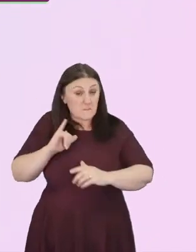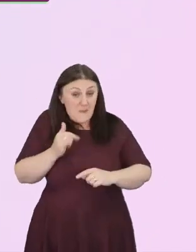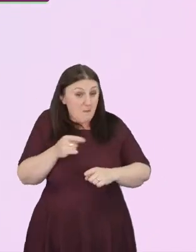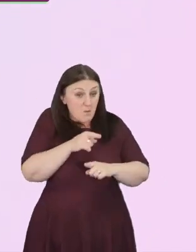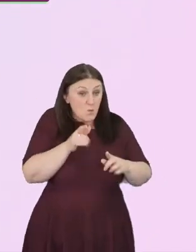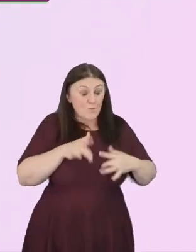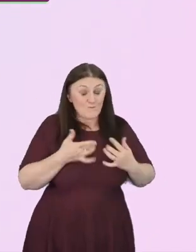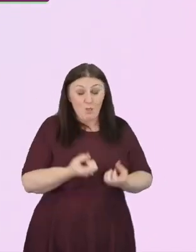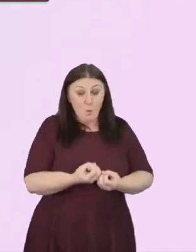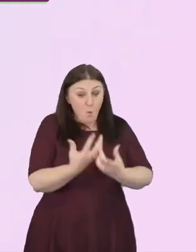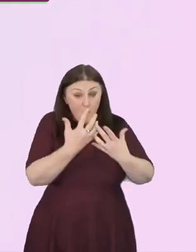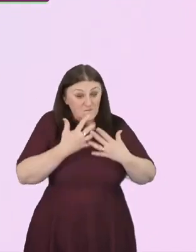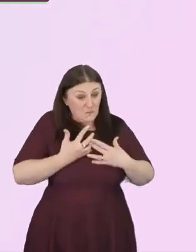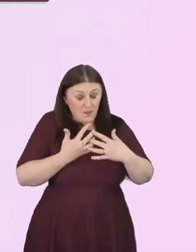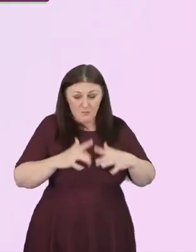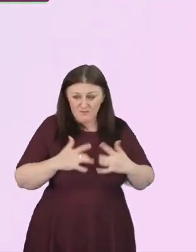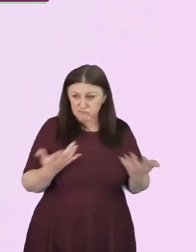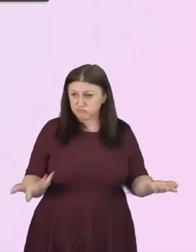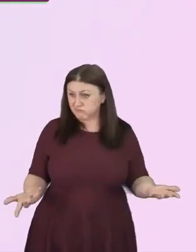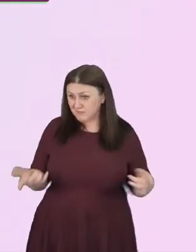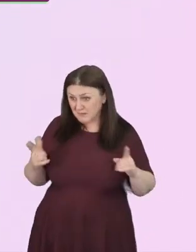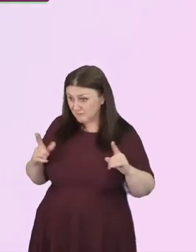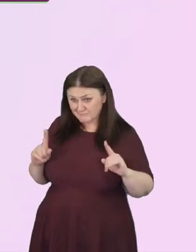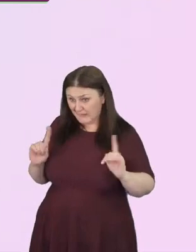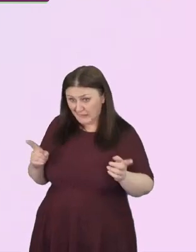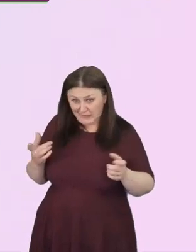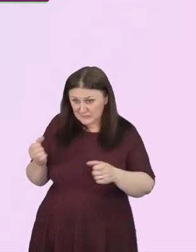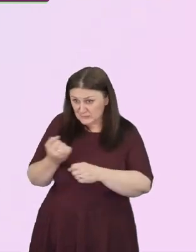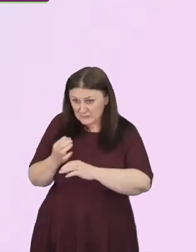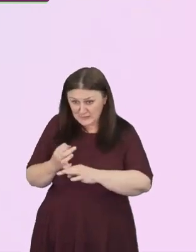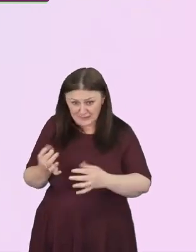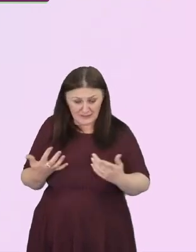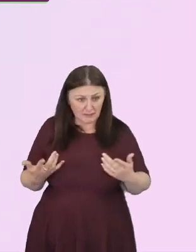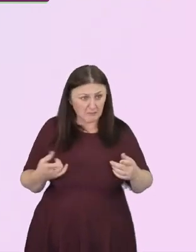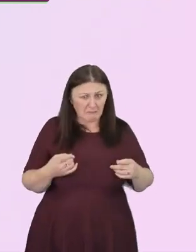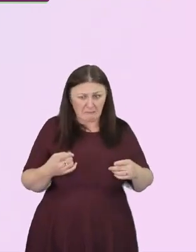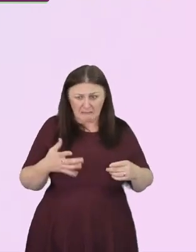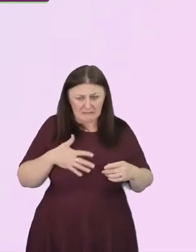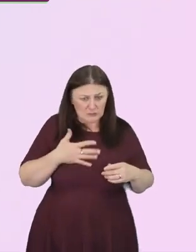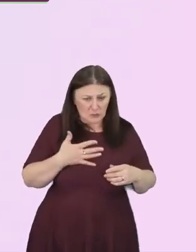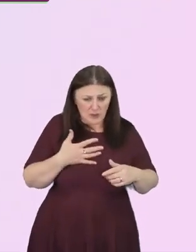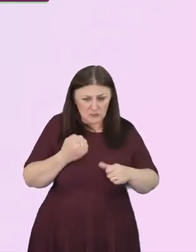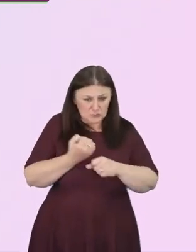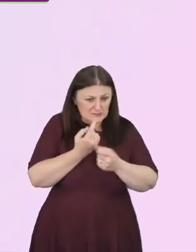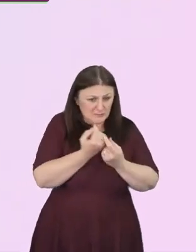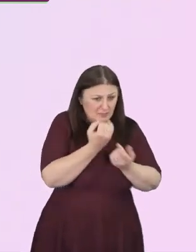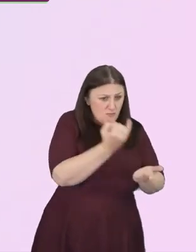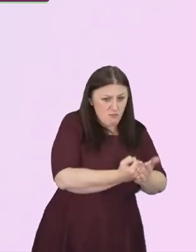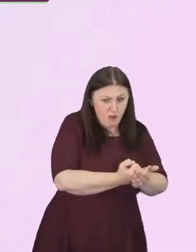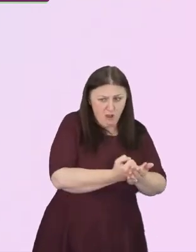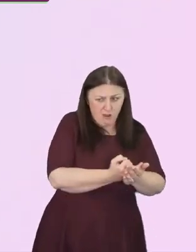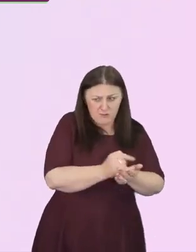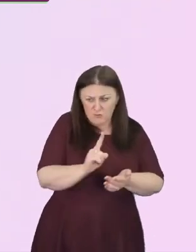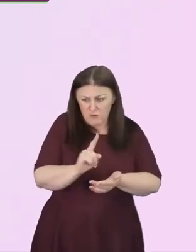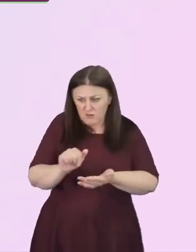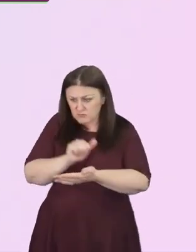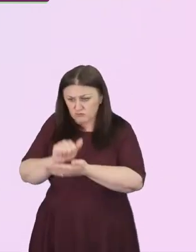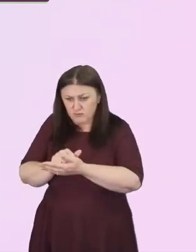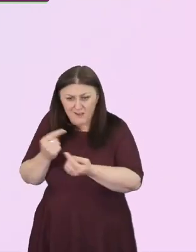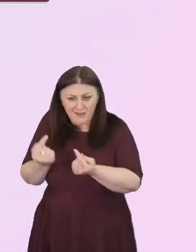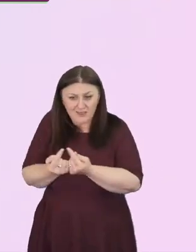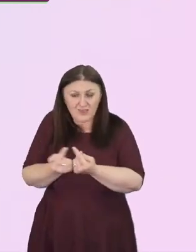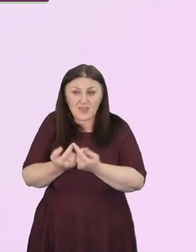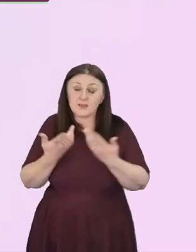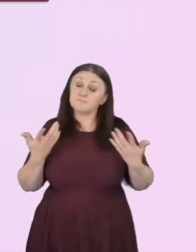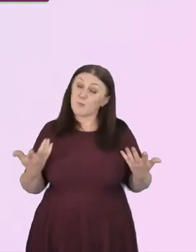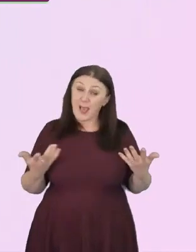Do I need to do anything? What is the right thing to do? I don't want to do the wrong thing. All of these things. Well, never fear. Here is a 10